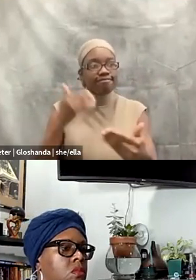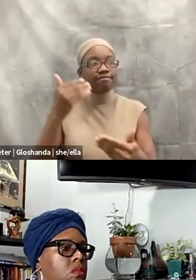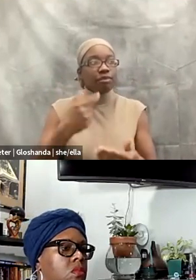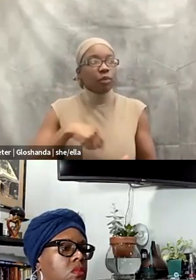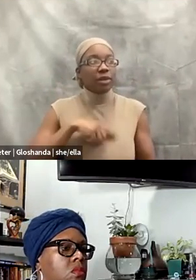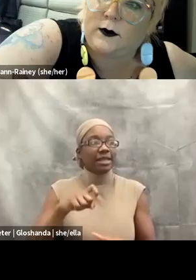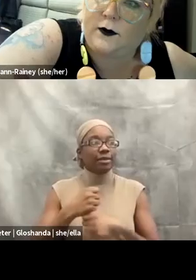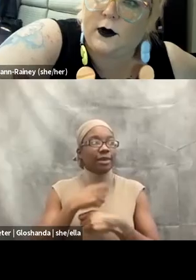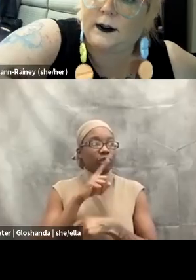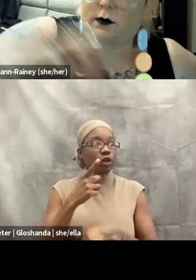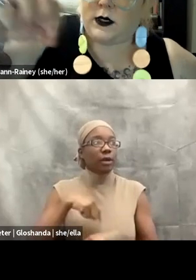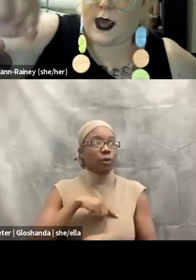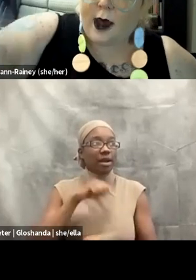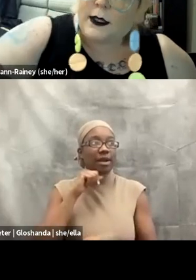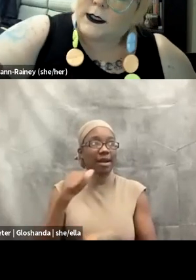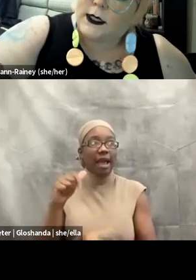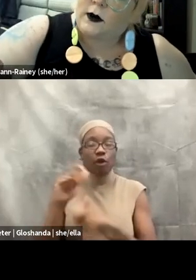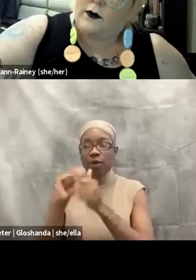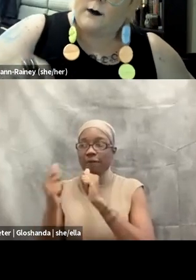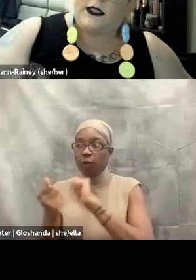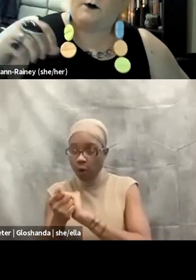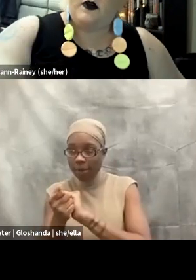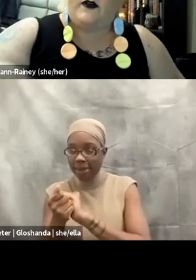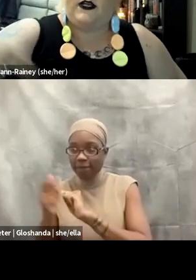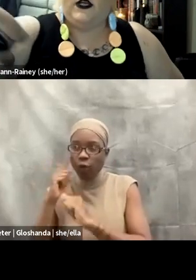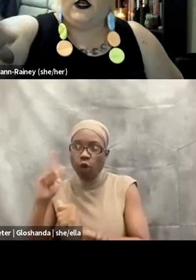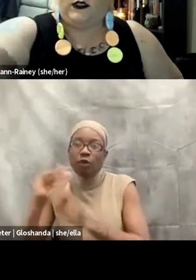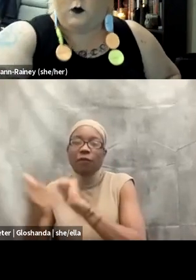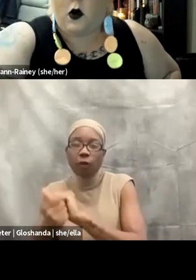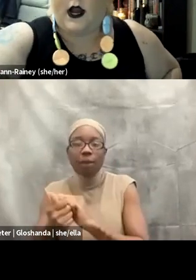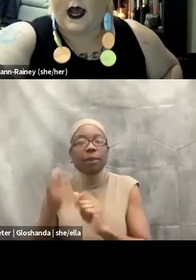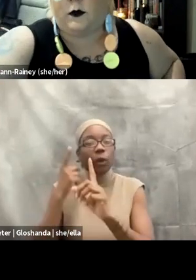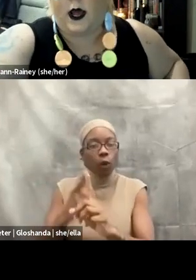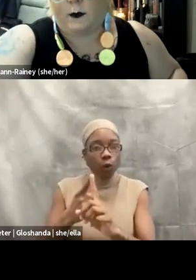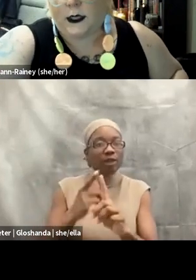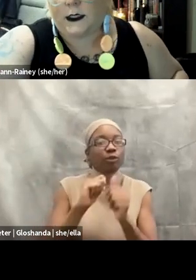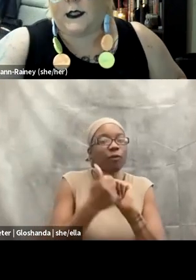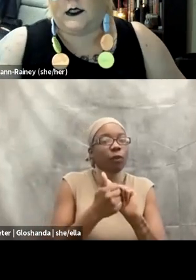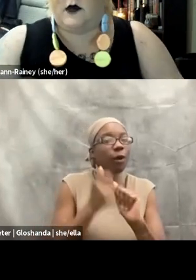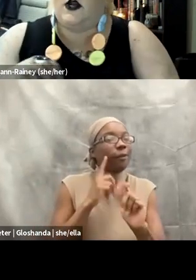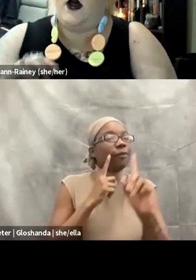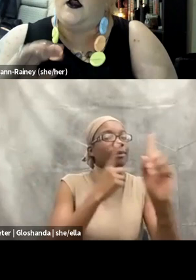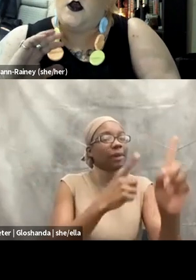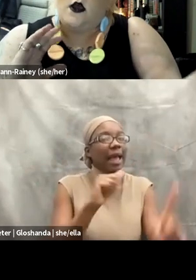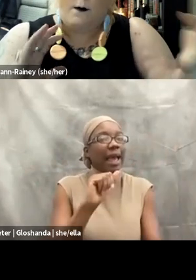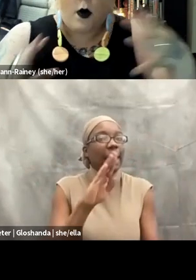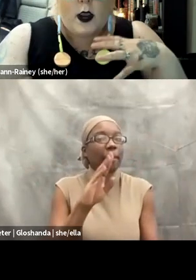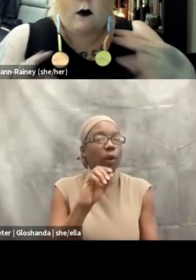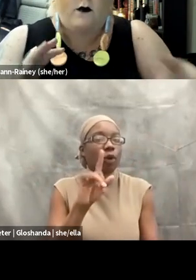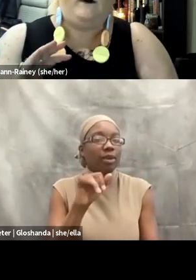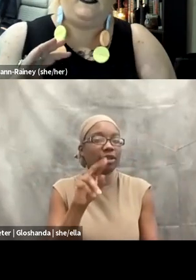doing reformist reforms, that we're doing abolitionist reforms that are moving toward actual abolition. so that we're not